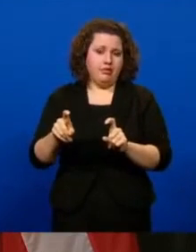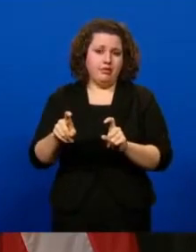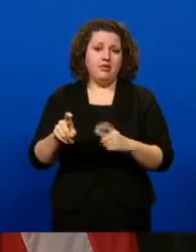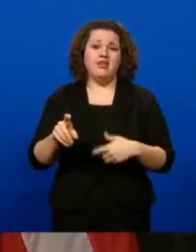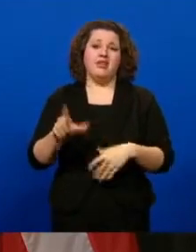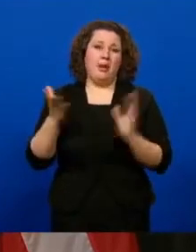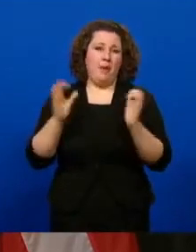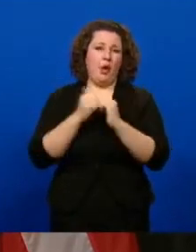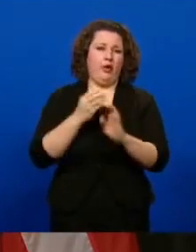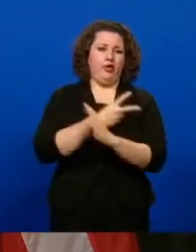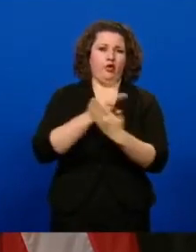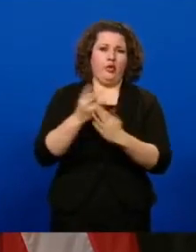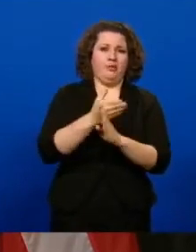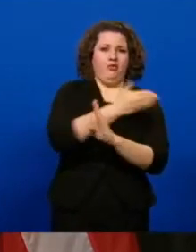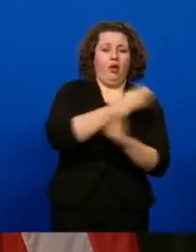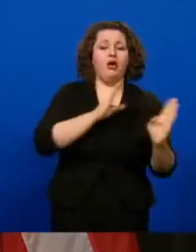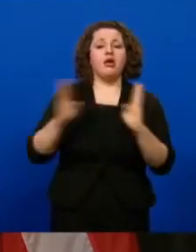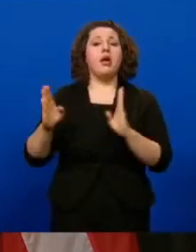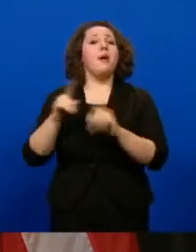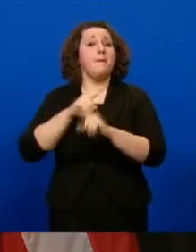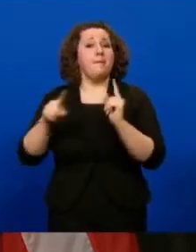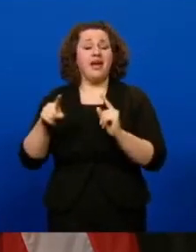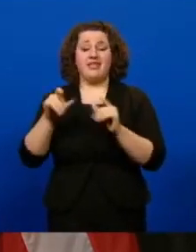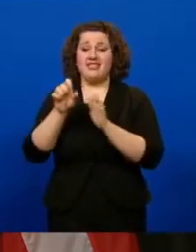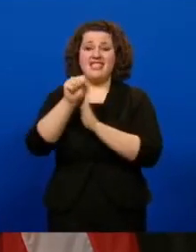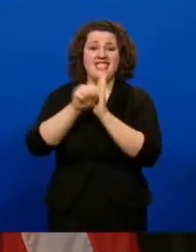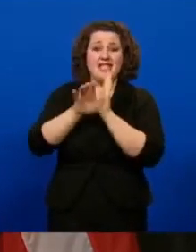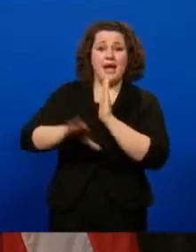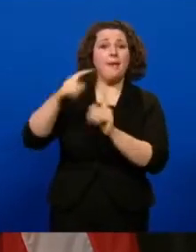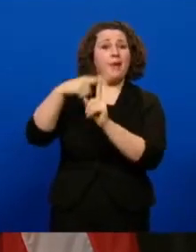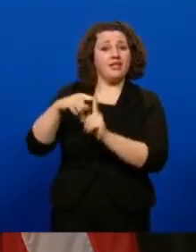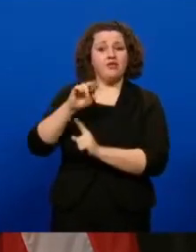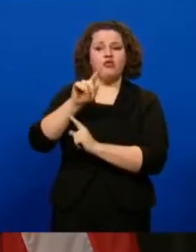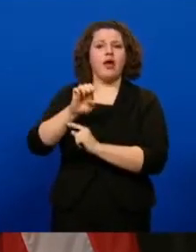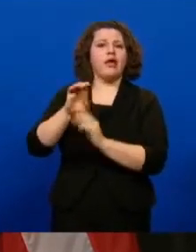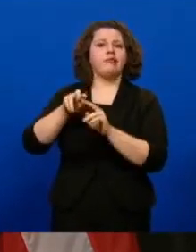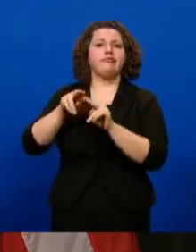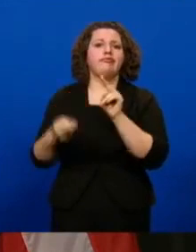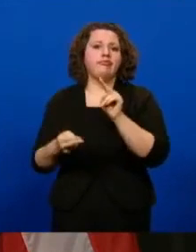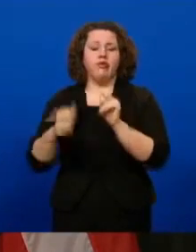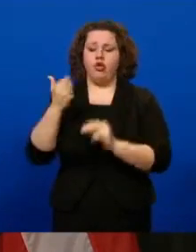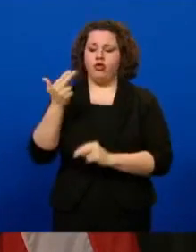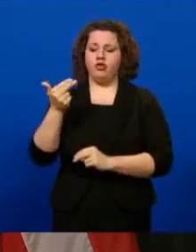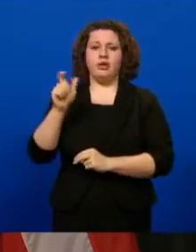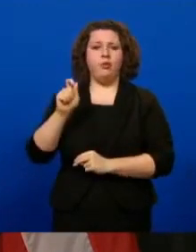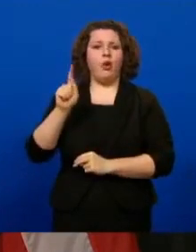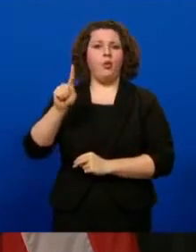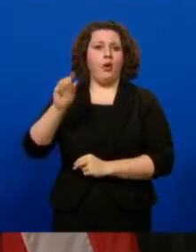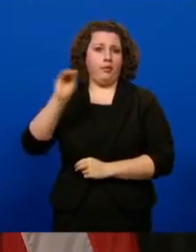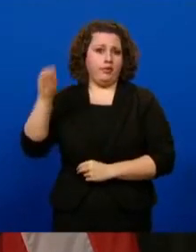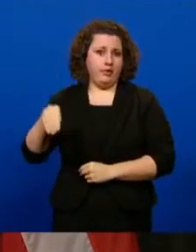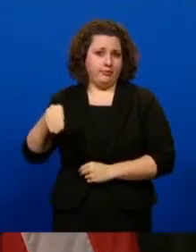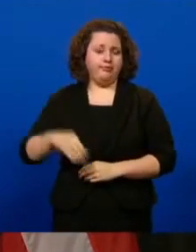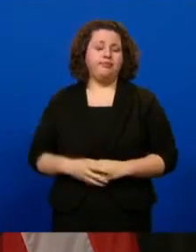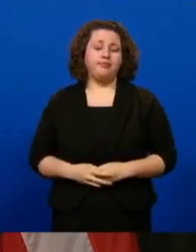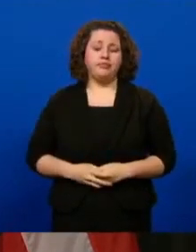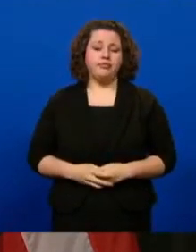previous two weeks, but the statewide positivity rate dropped several points to 13.1%.